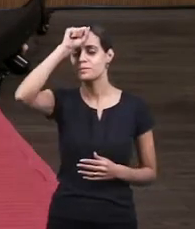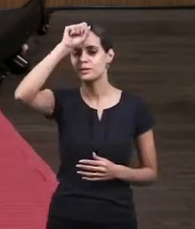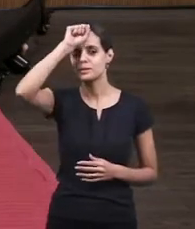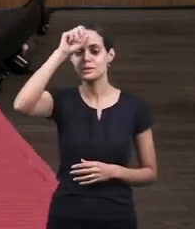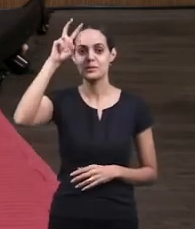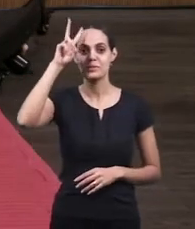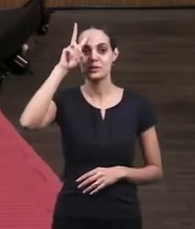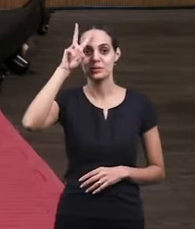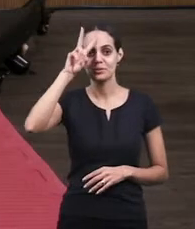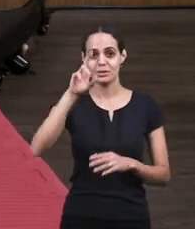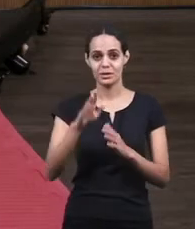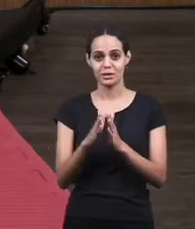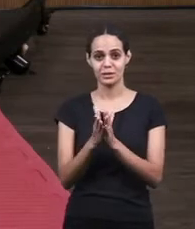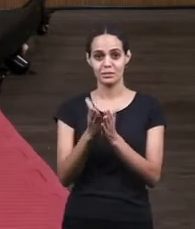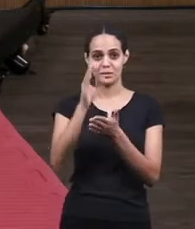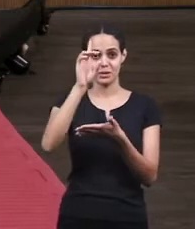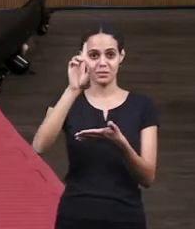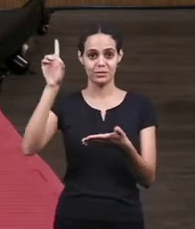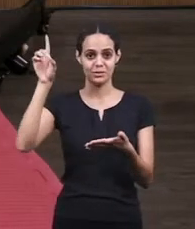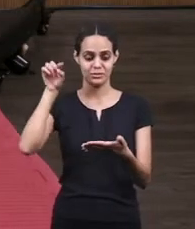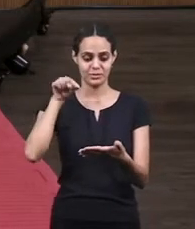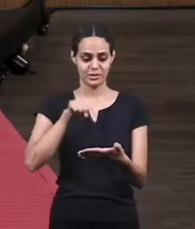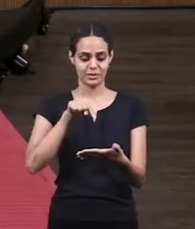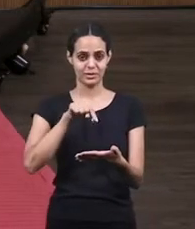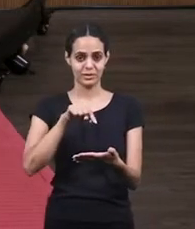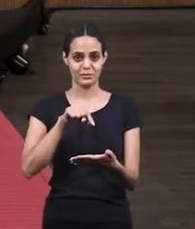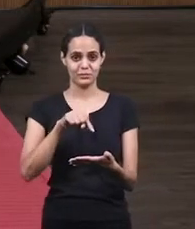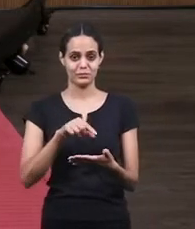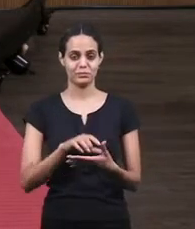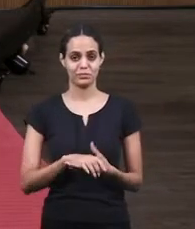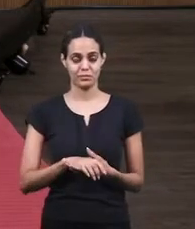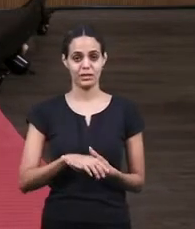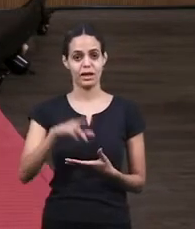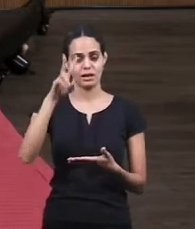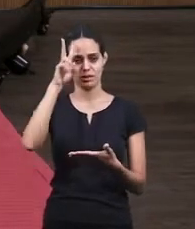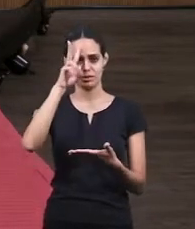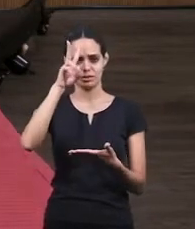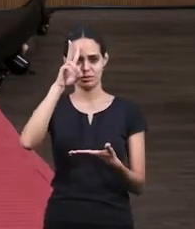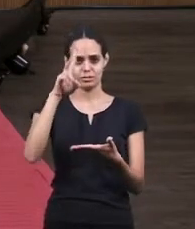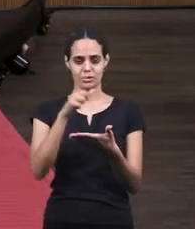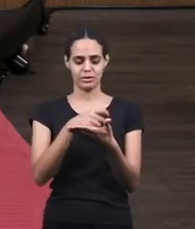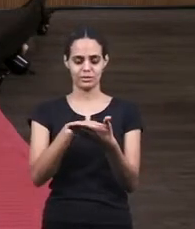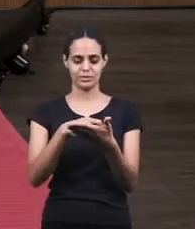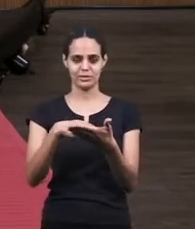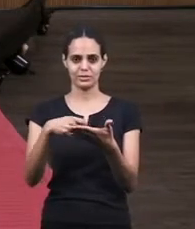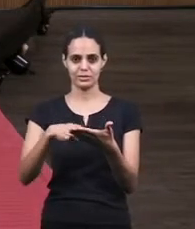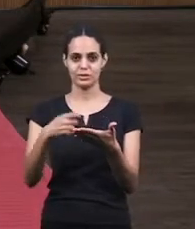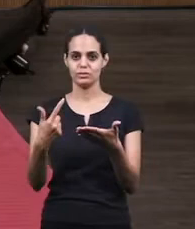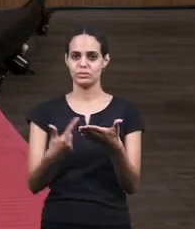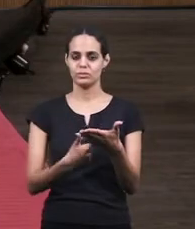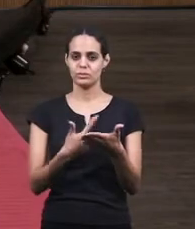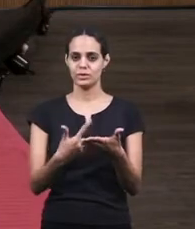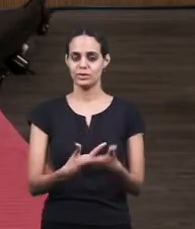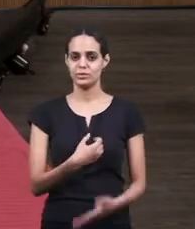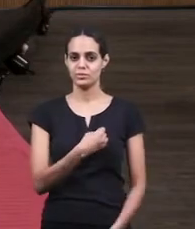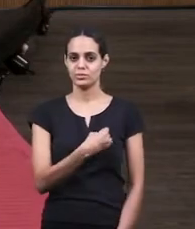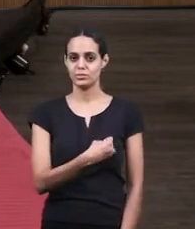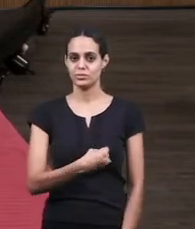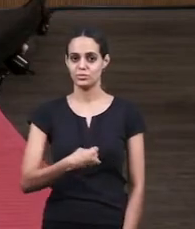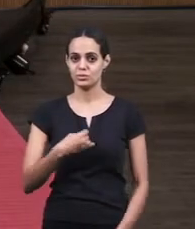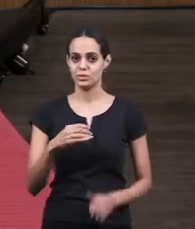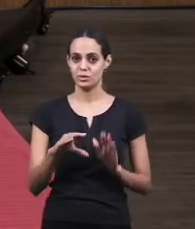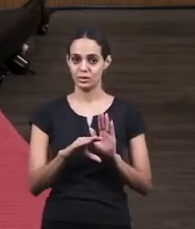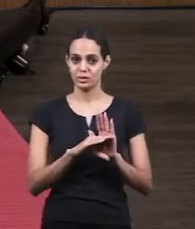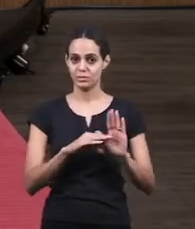from the bible the word of god this story is written in the book of john chapter 3